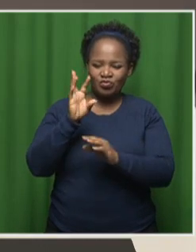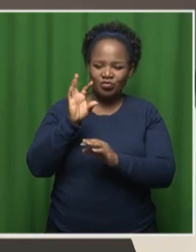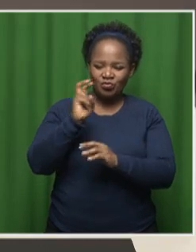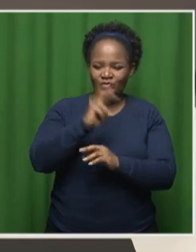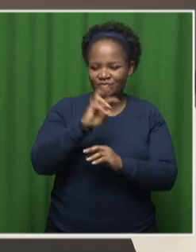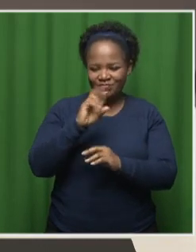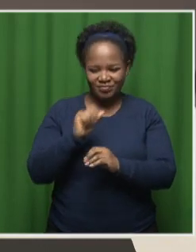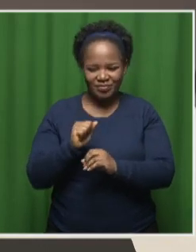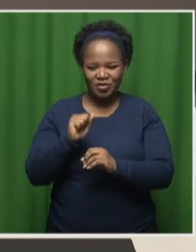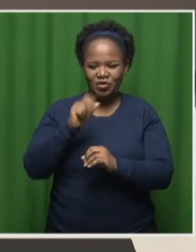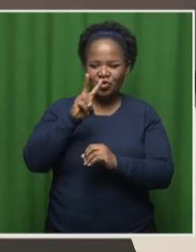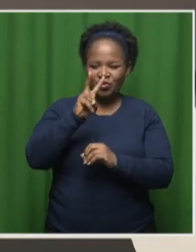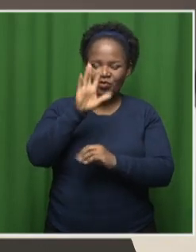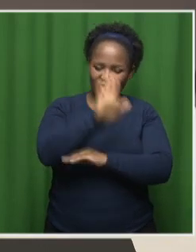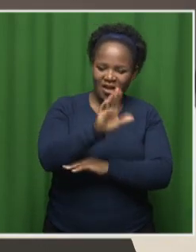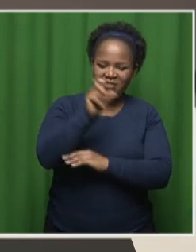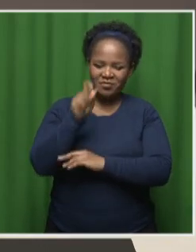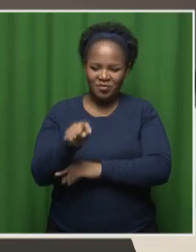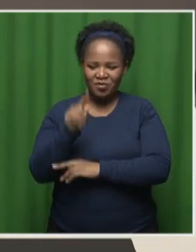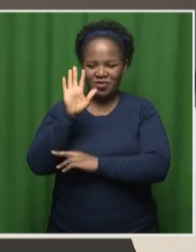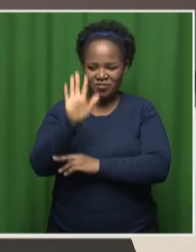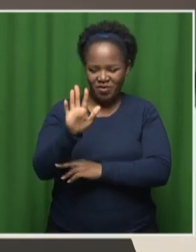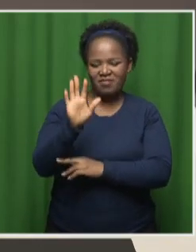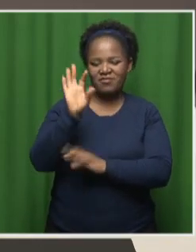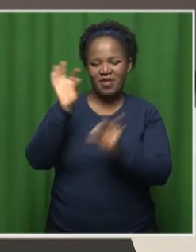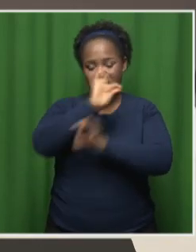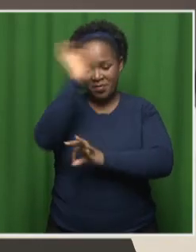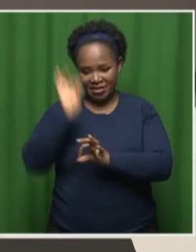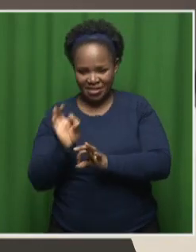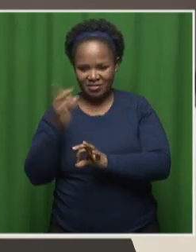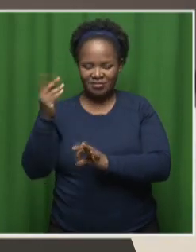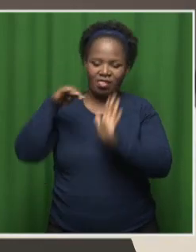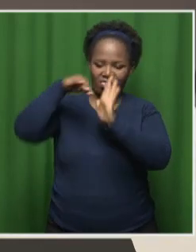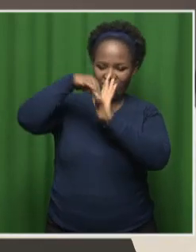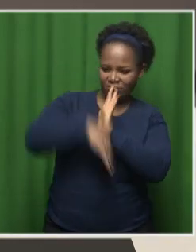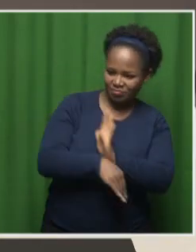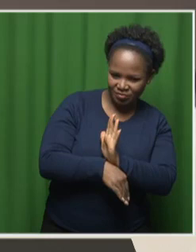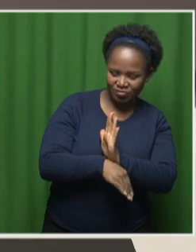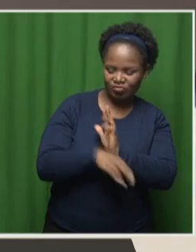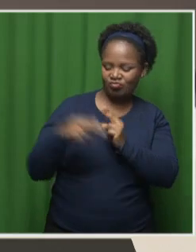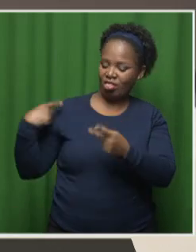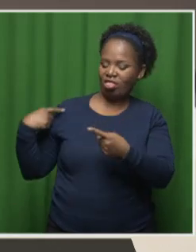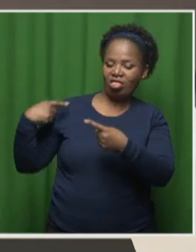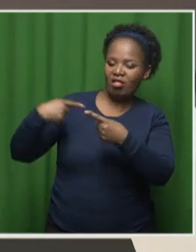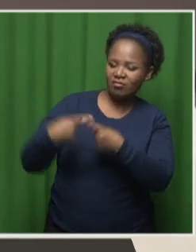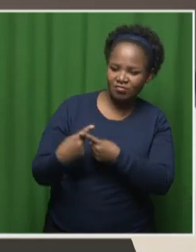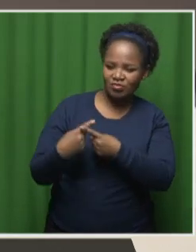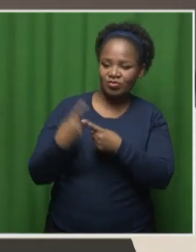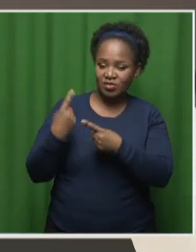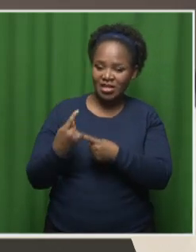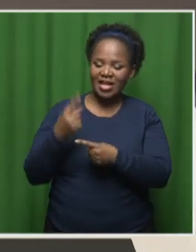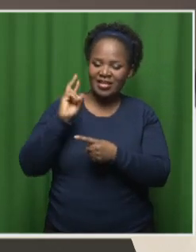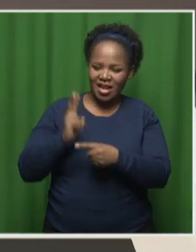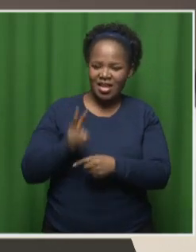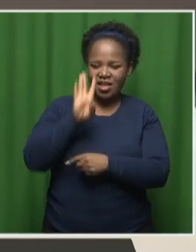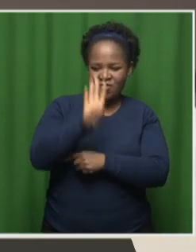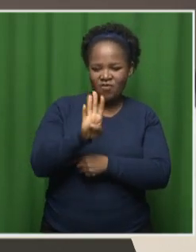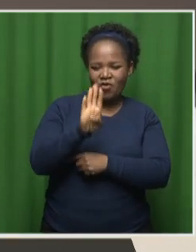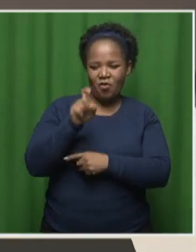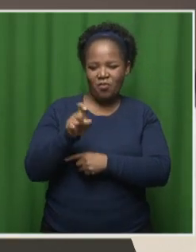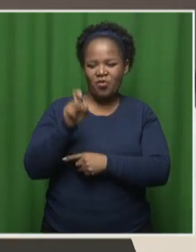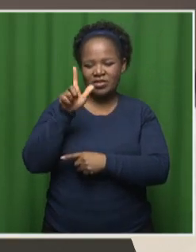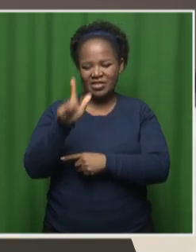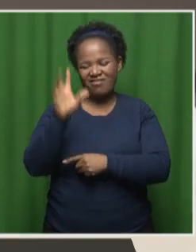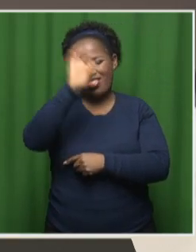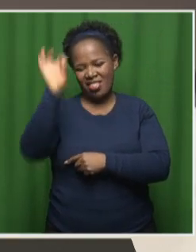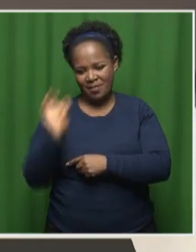August, it was 5.4%, right? It went down. And recently, right, a few days ago, it's gone to 4.7%. So it just